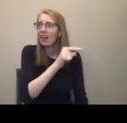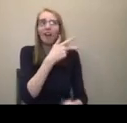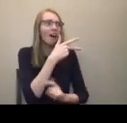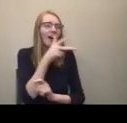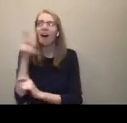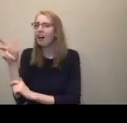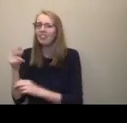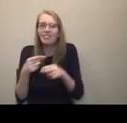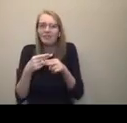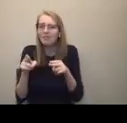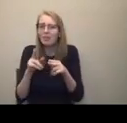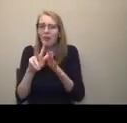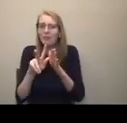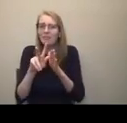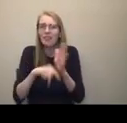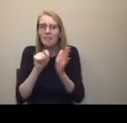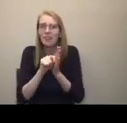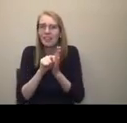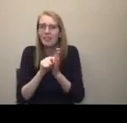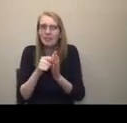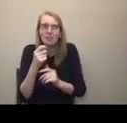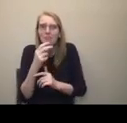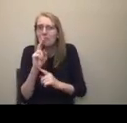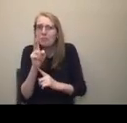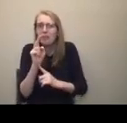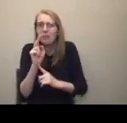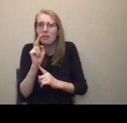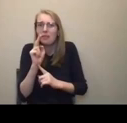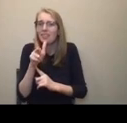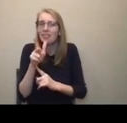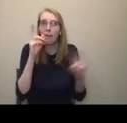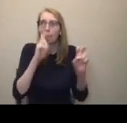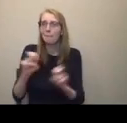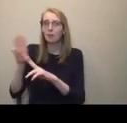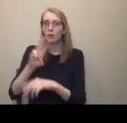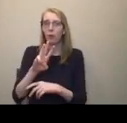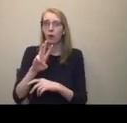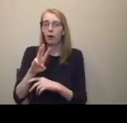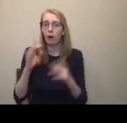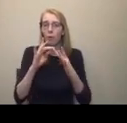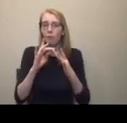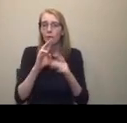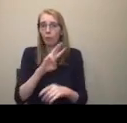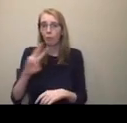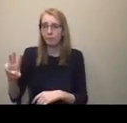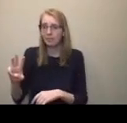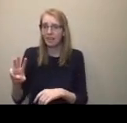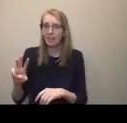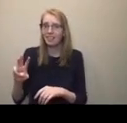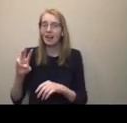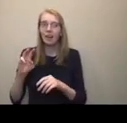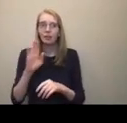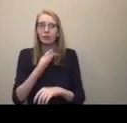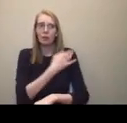a short video, two, three minutes, put it on your website in your show description, where all your bios are, and all the patrons have to do is hit play,